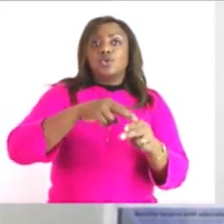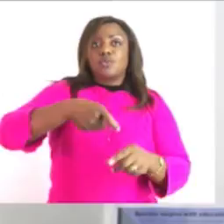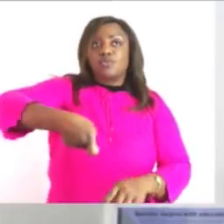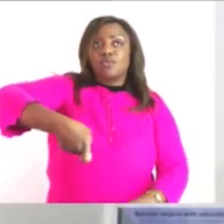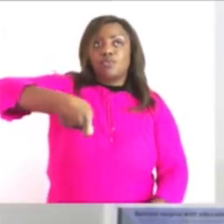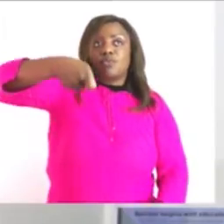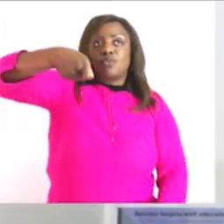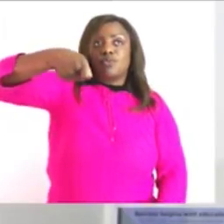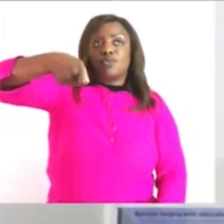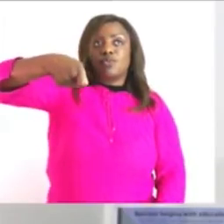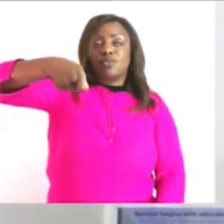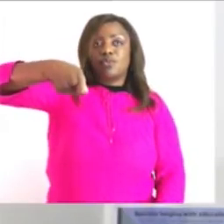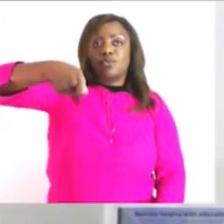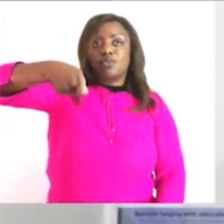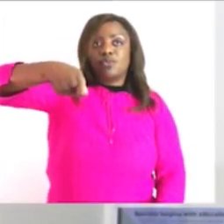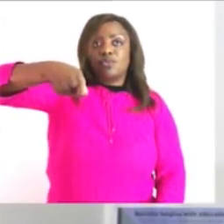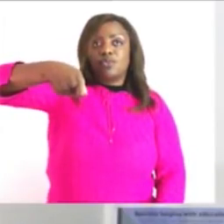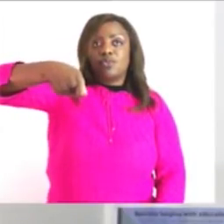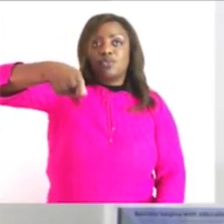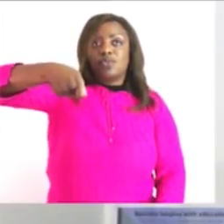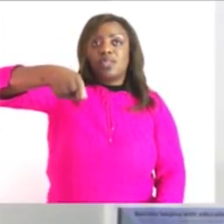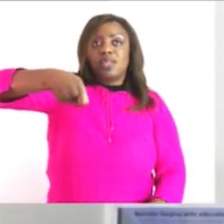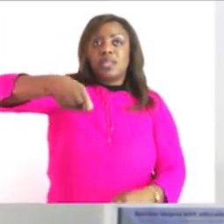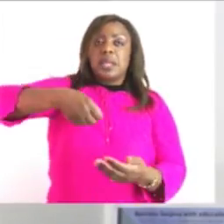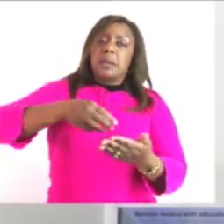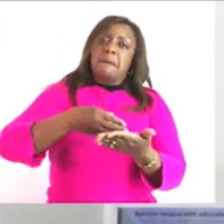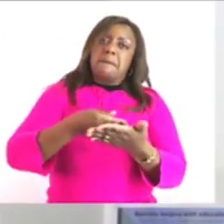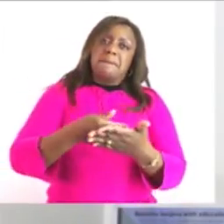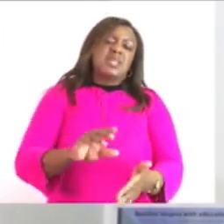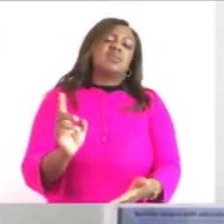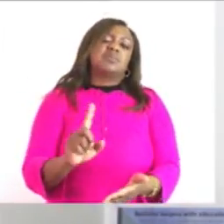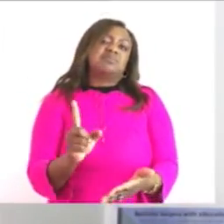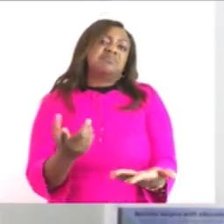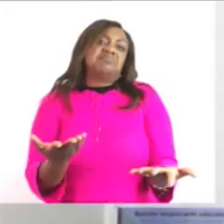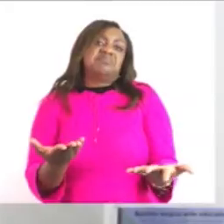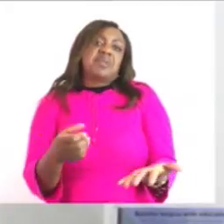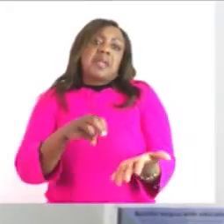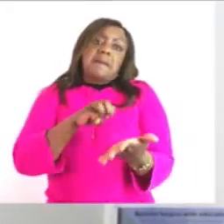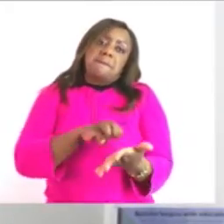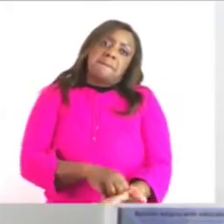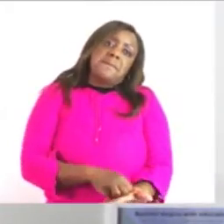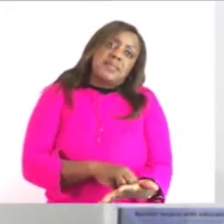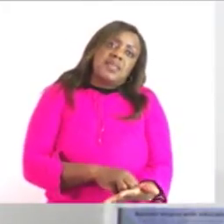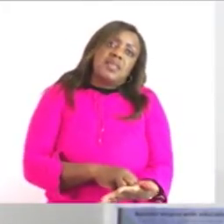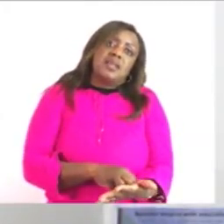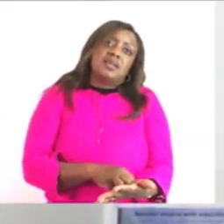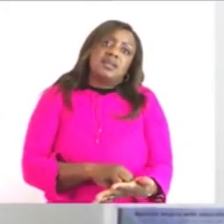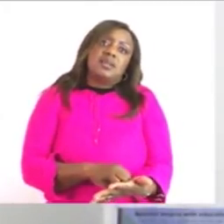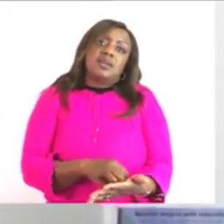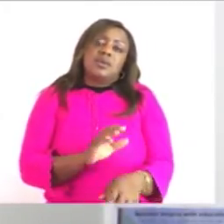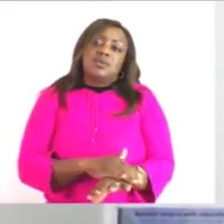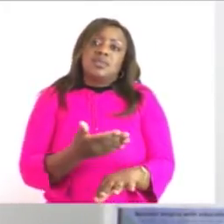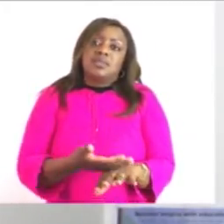which you can also use to measure the the mass but in this